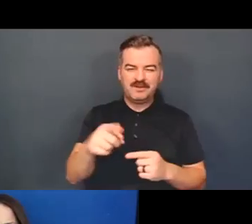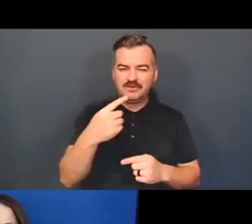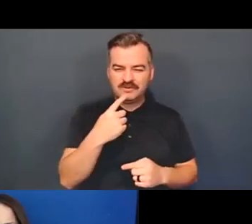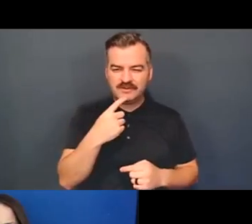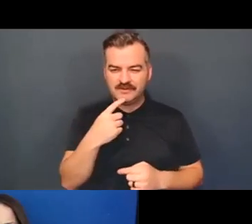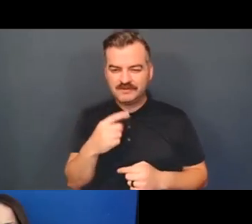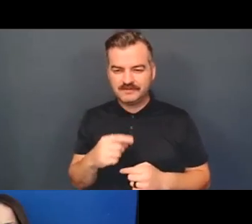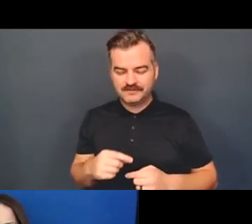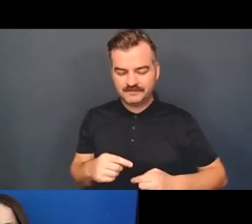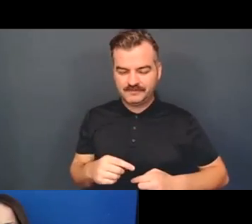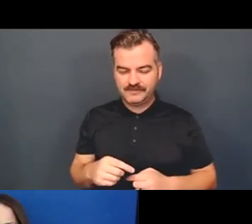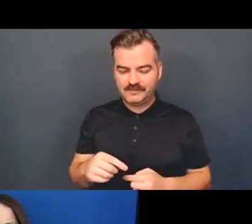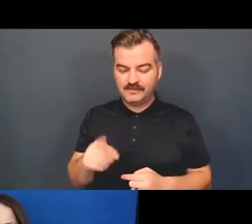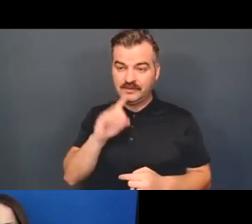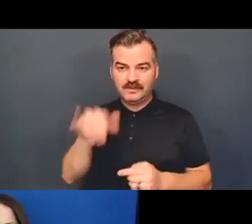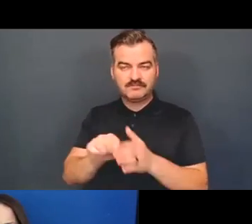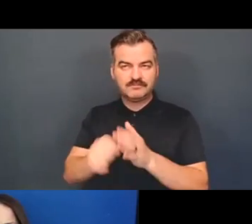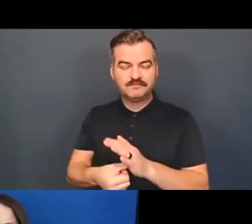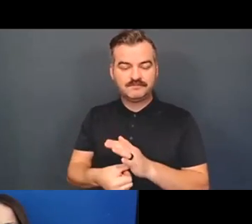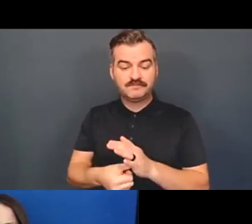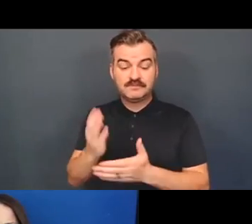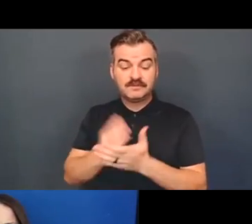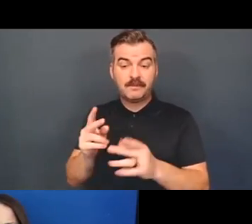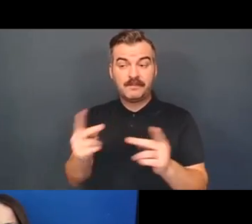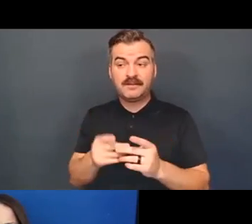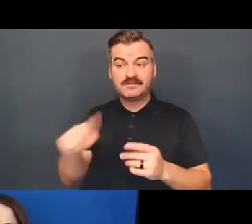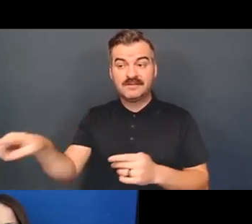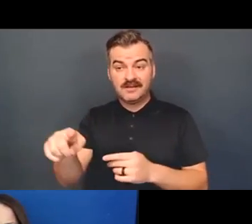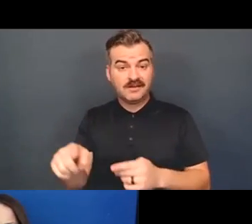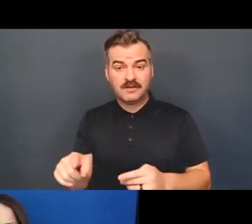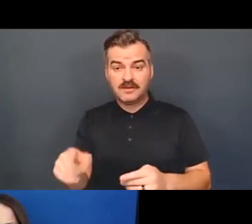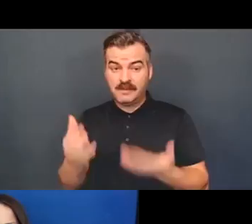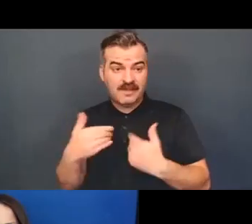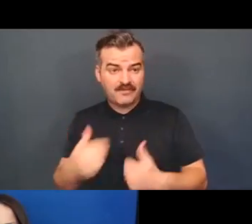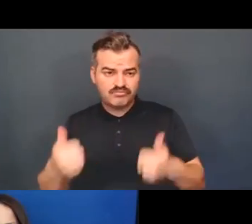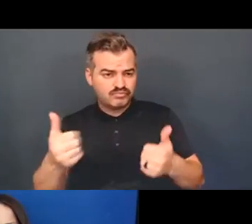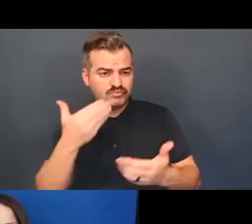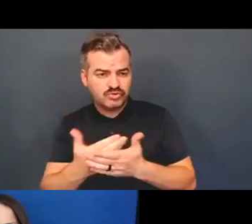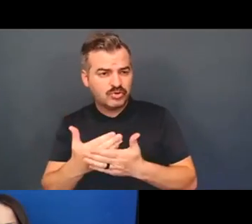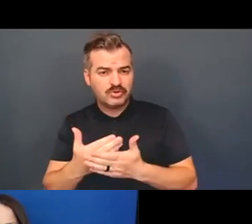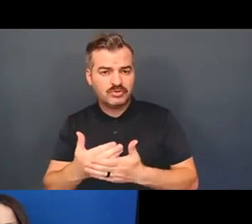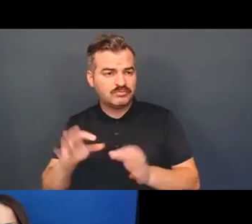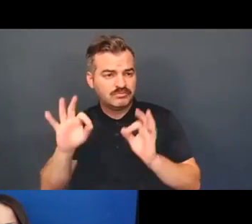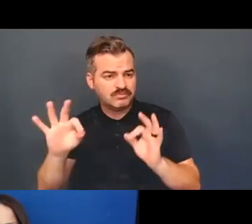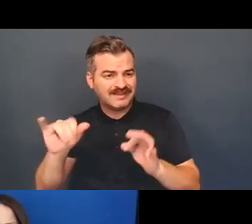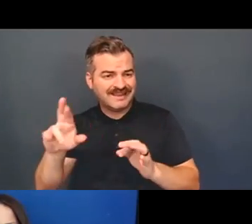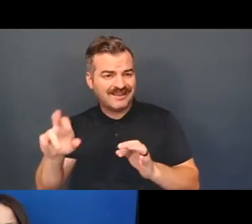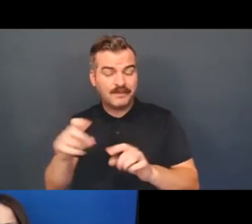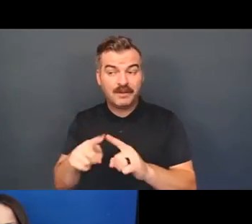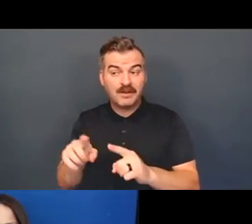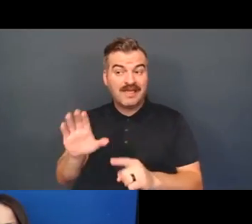Ava really drove that home that even in places that are giving really good high quality care, that power imbalance still